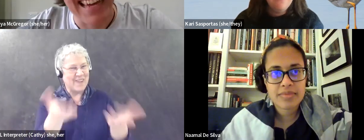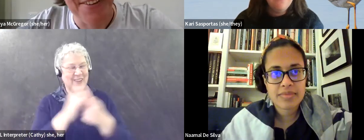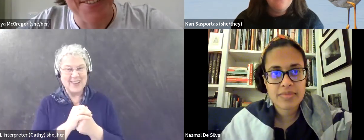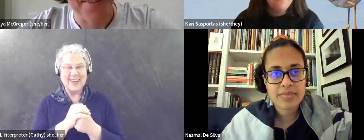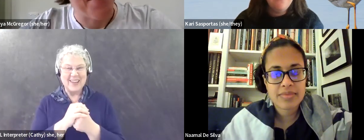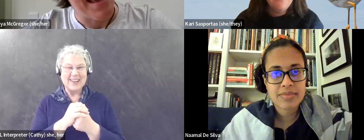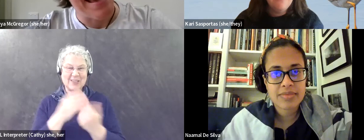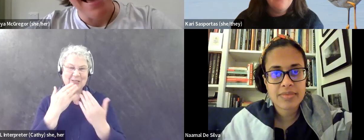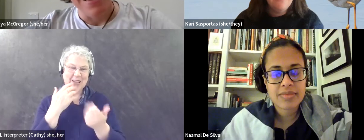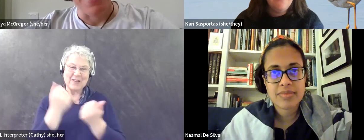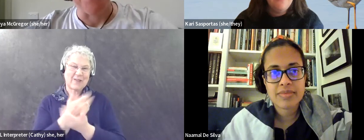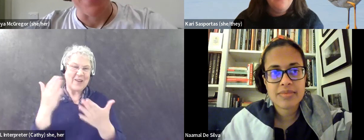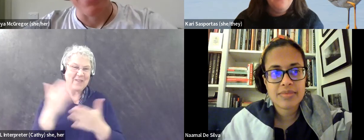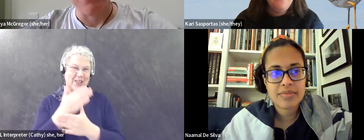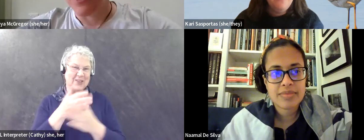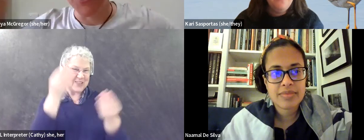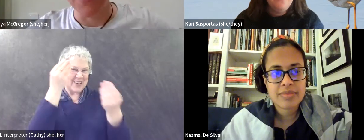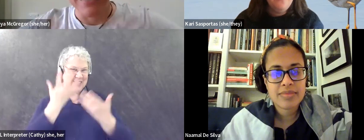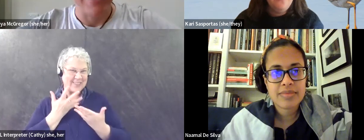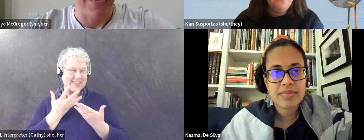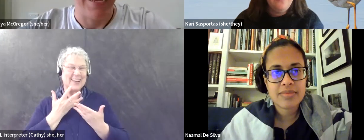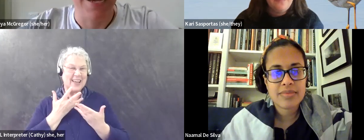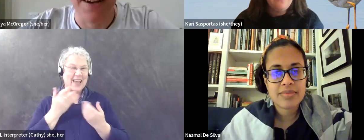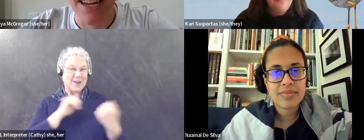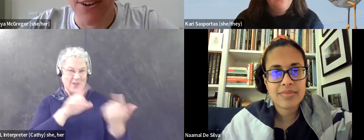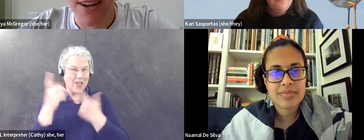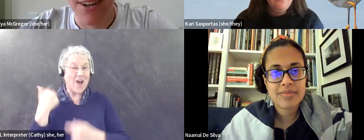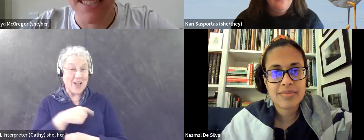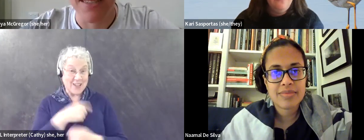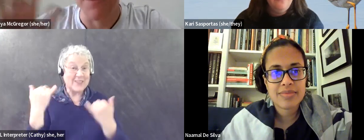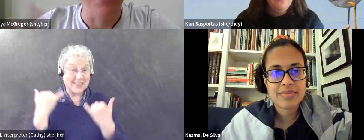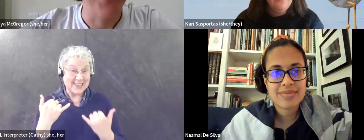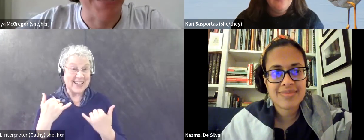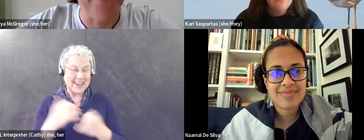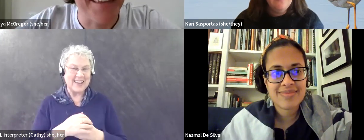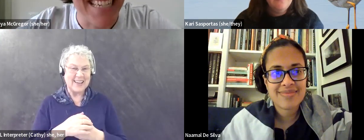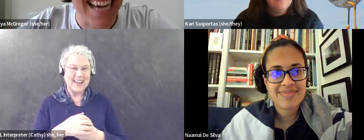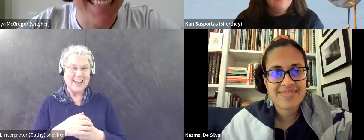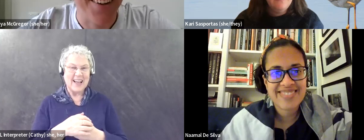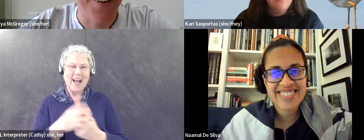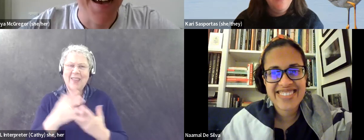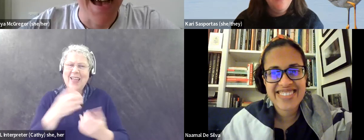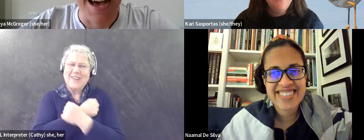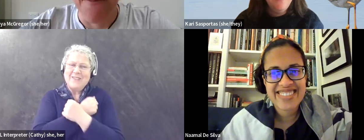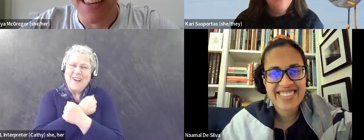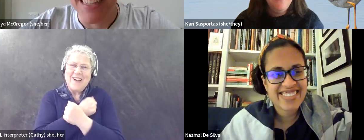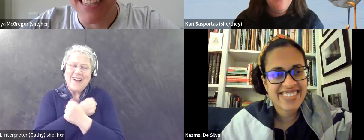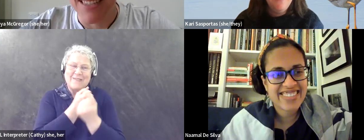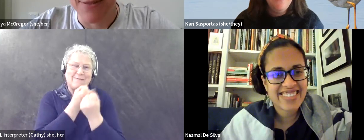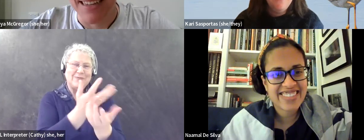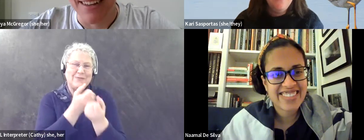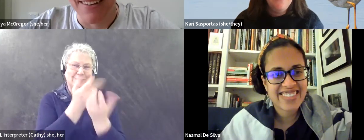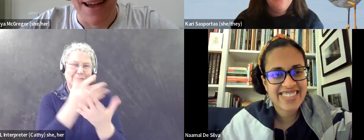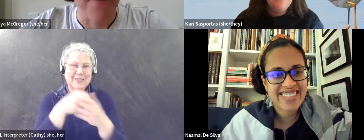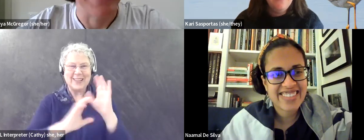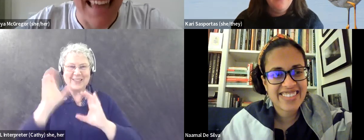everything that you've shared with me. Um, and with all of us today, uh, I know, I know there's, there's been a lot of love in the chat. So, um, it's,